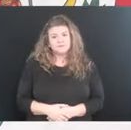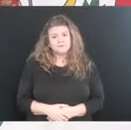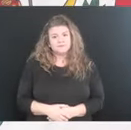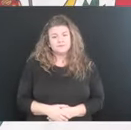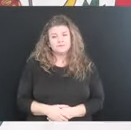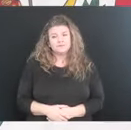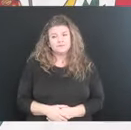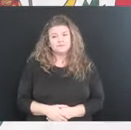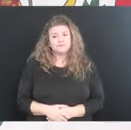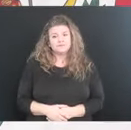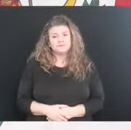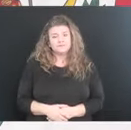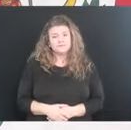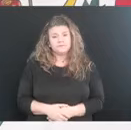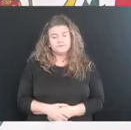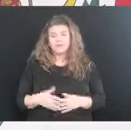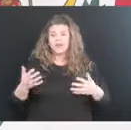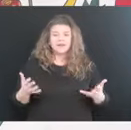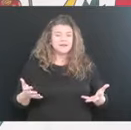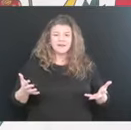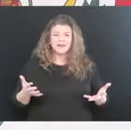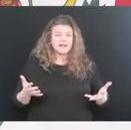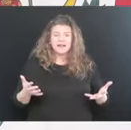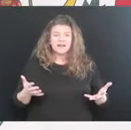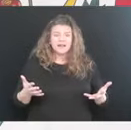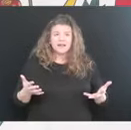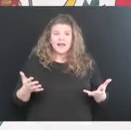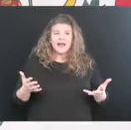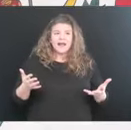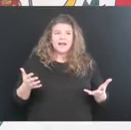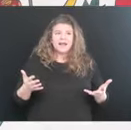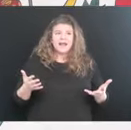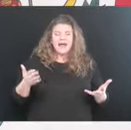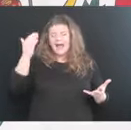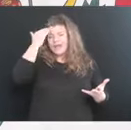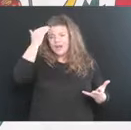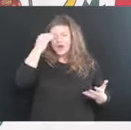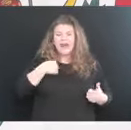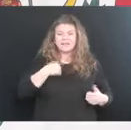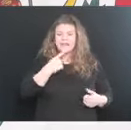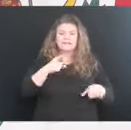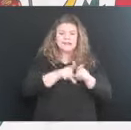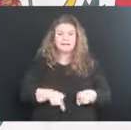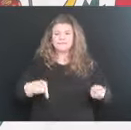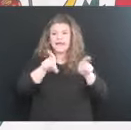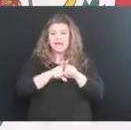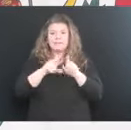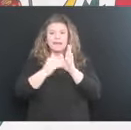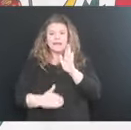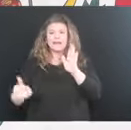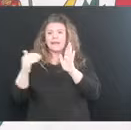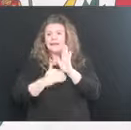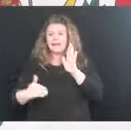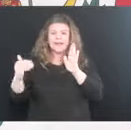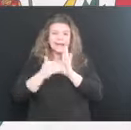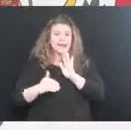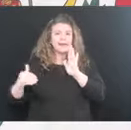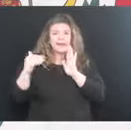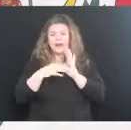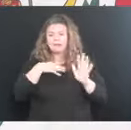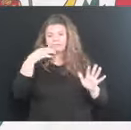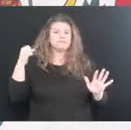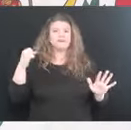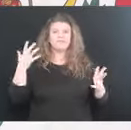say it and I, you know, it sounds like old hat, but it's not old hat to make, you know,